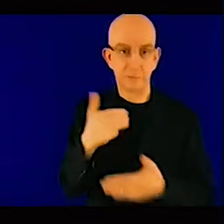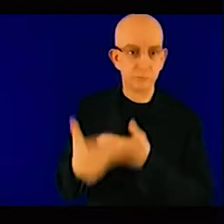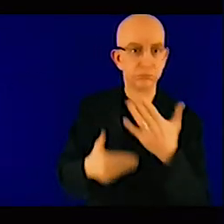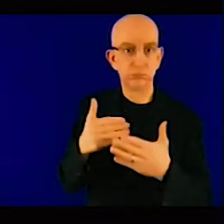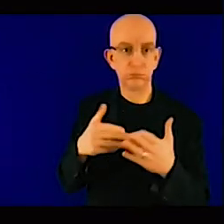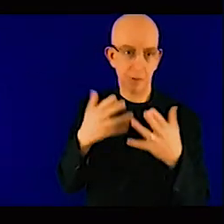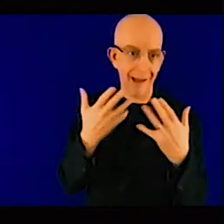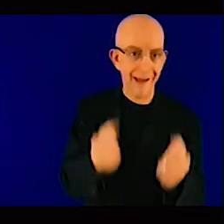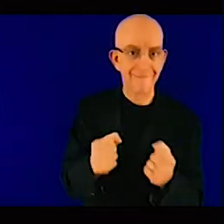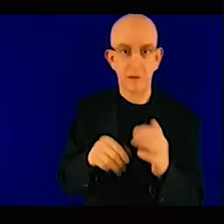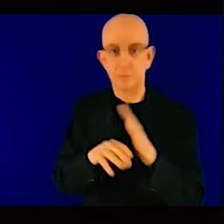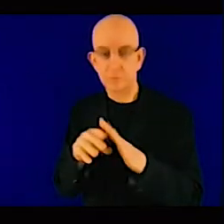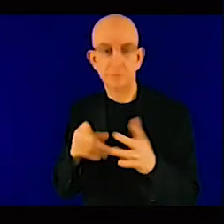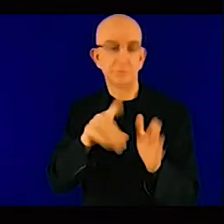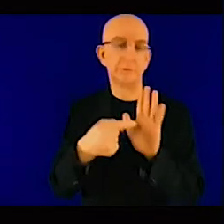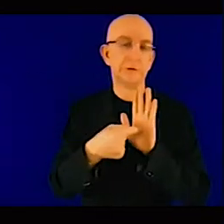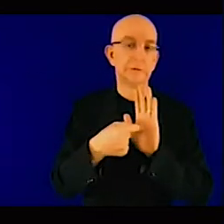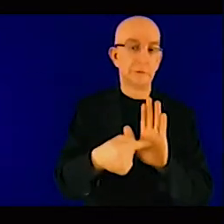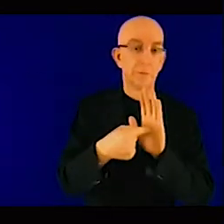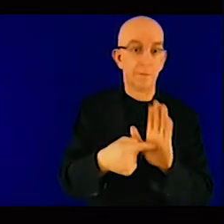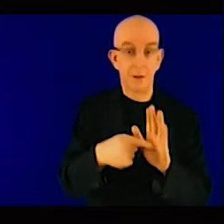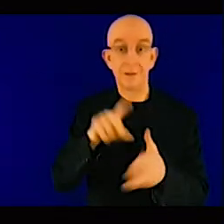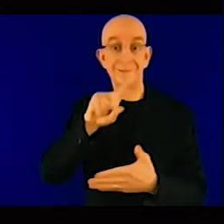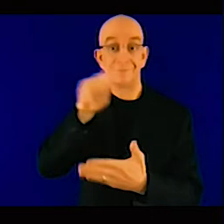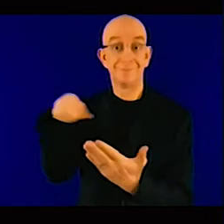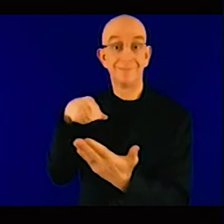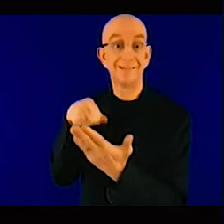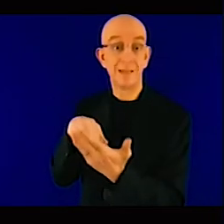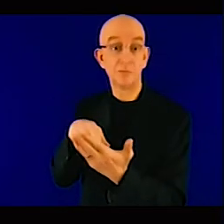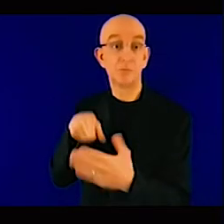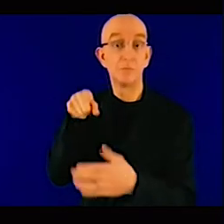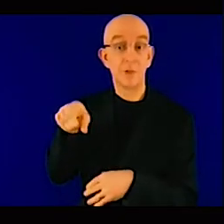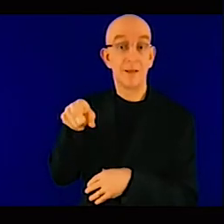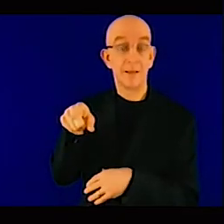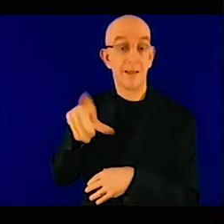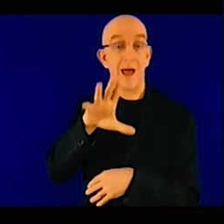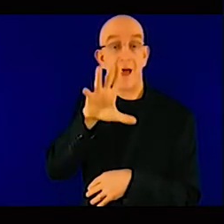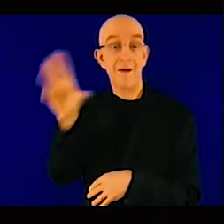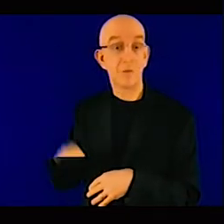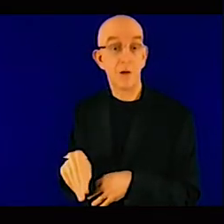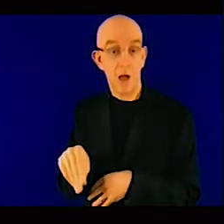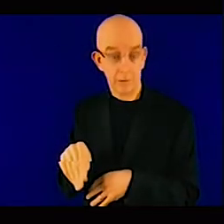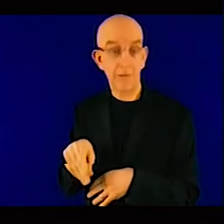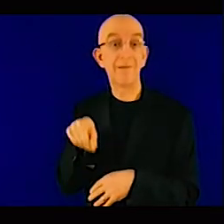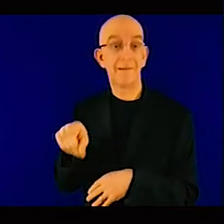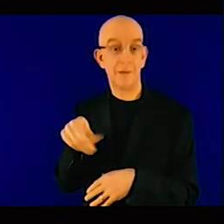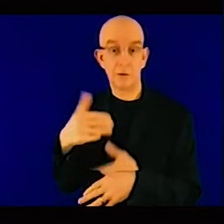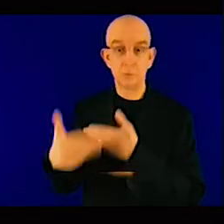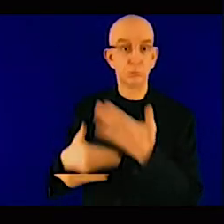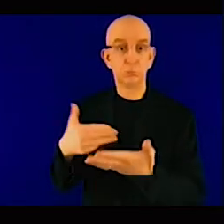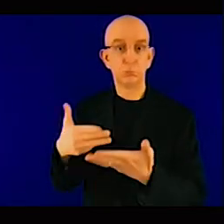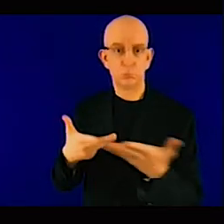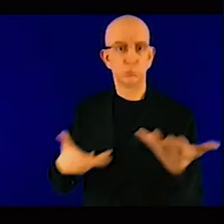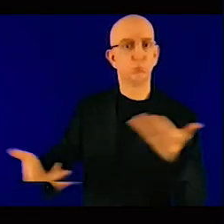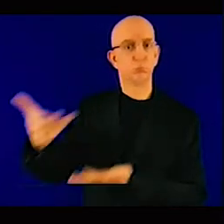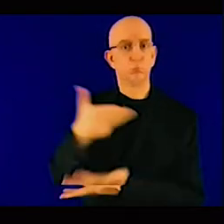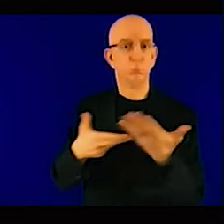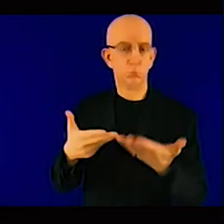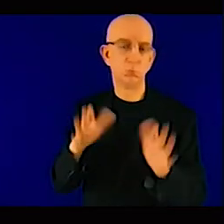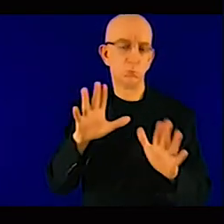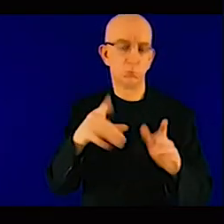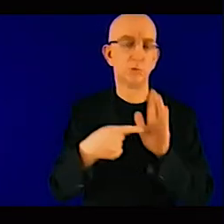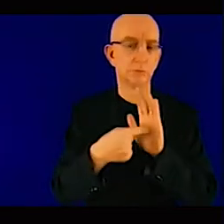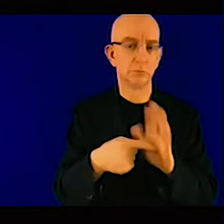Maybe, uh, goods can circulate, but people cannot circulate. For me to go to Equatorial Guinea,